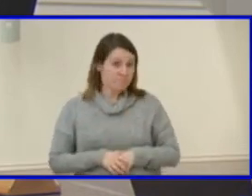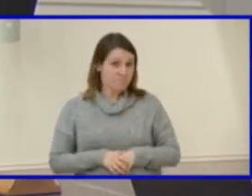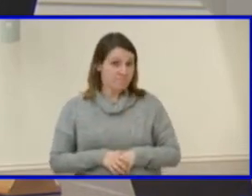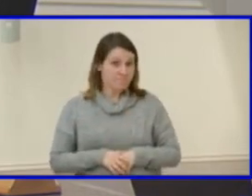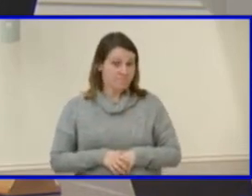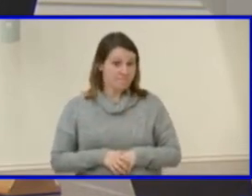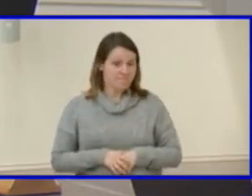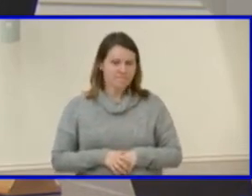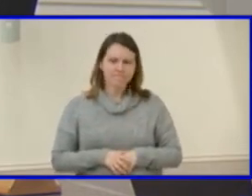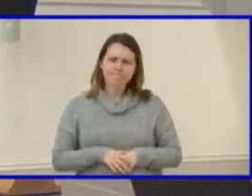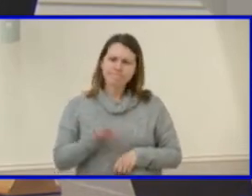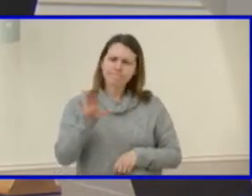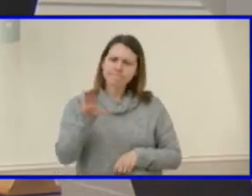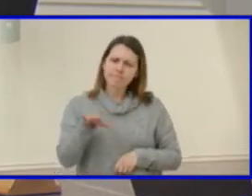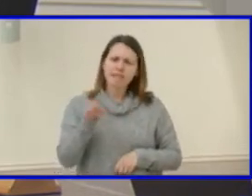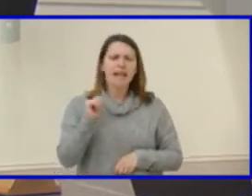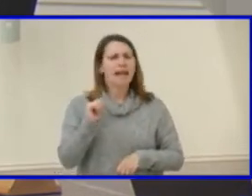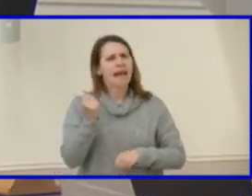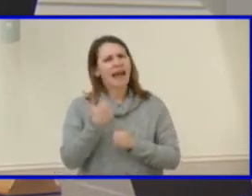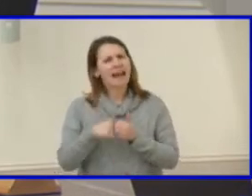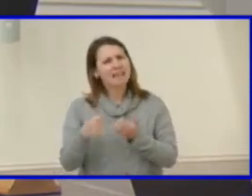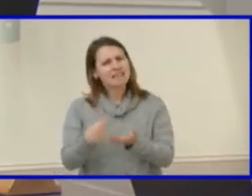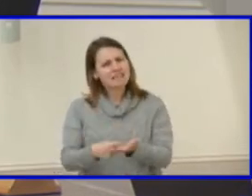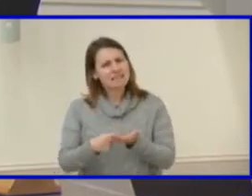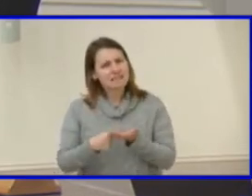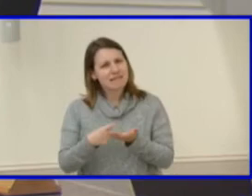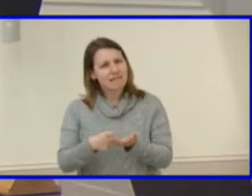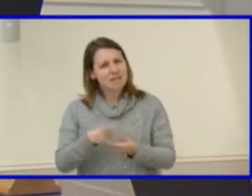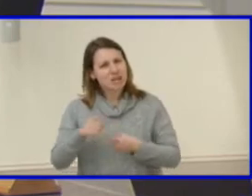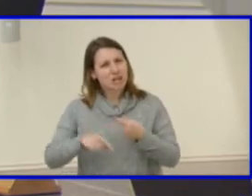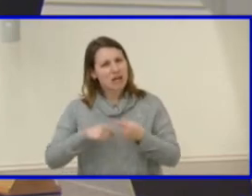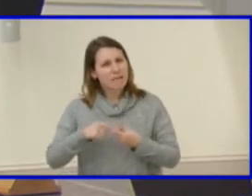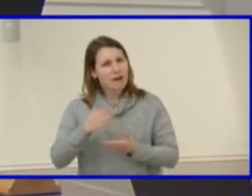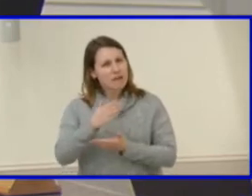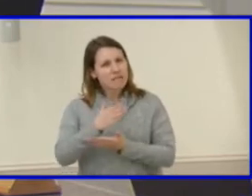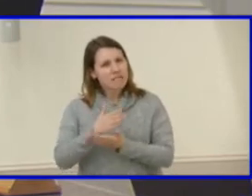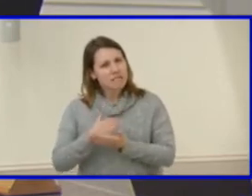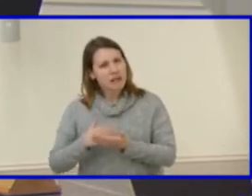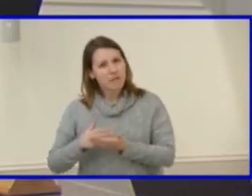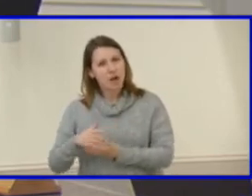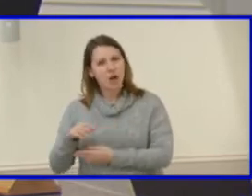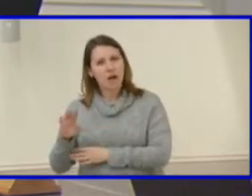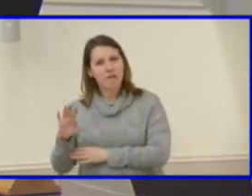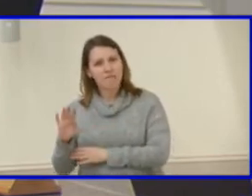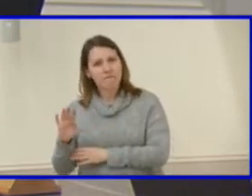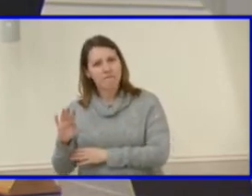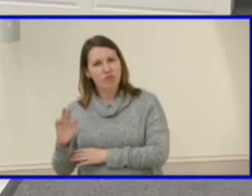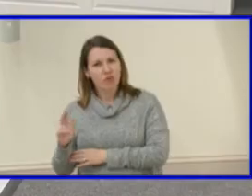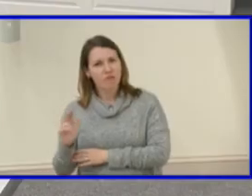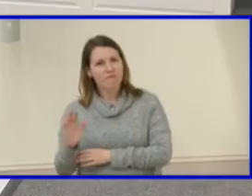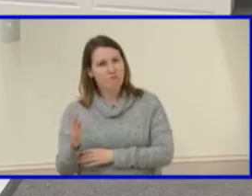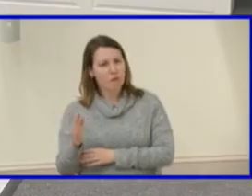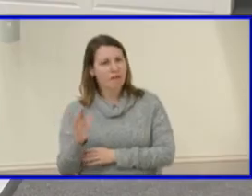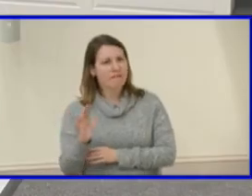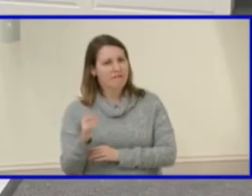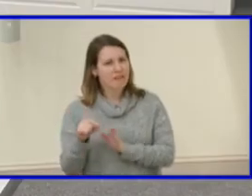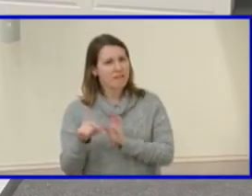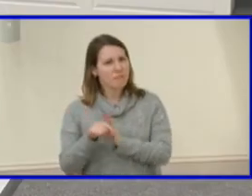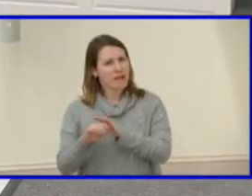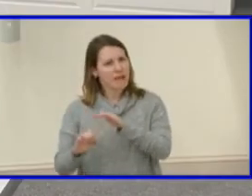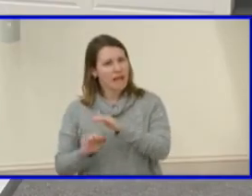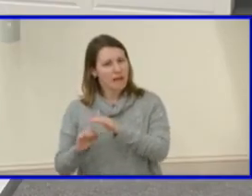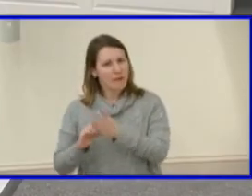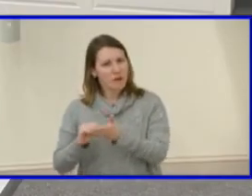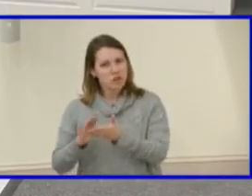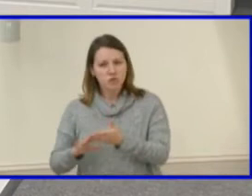there any discussion in maybe looping in some of our late elementary families, as they're trying to make that math